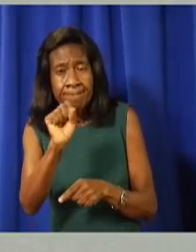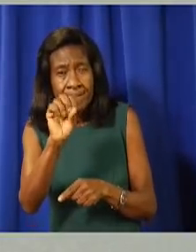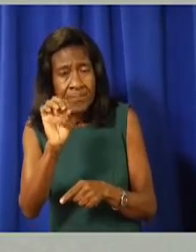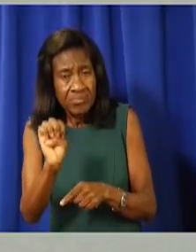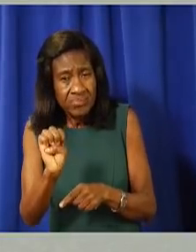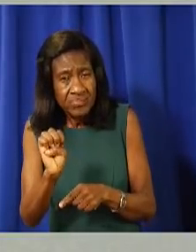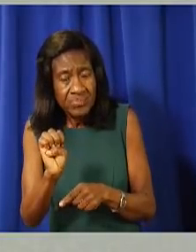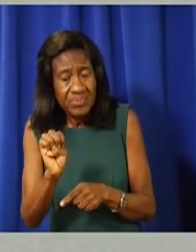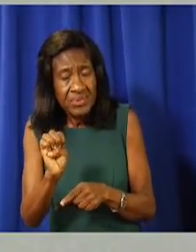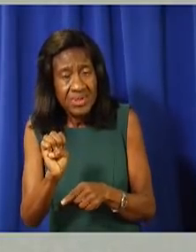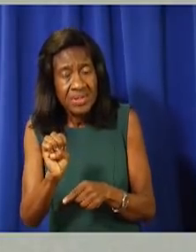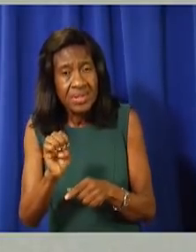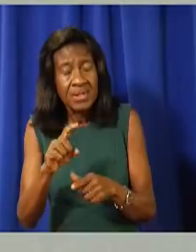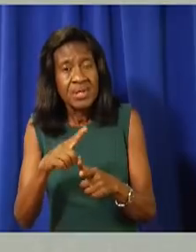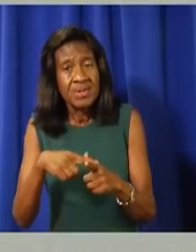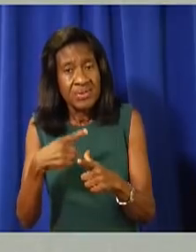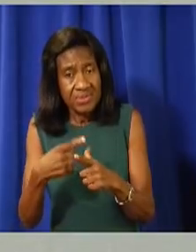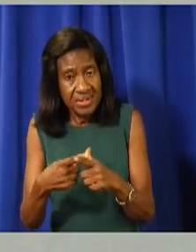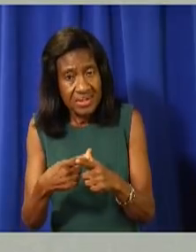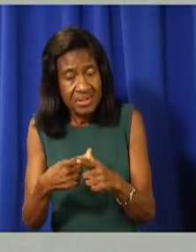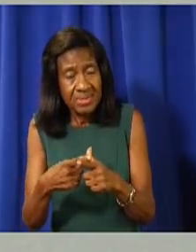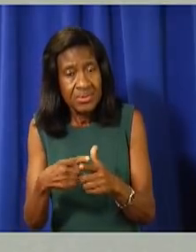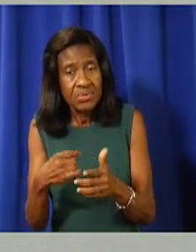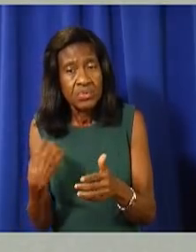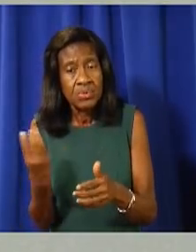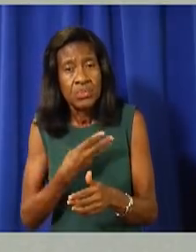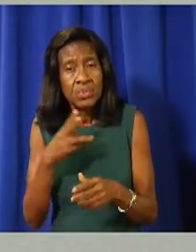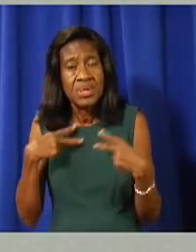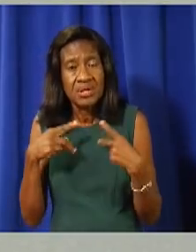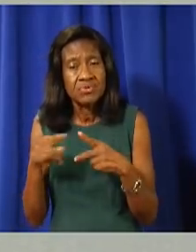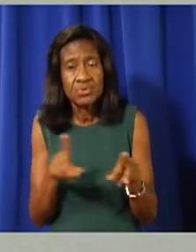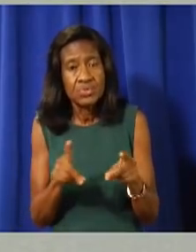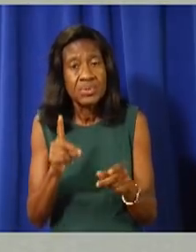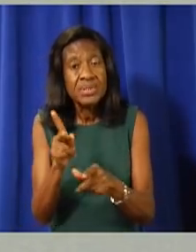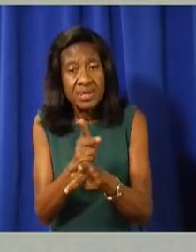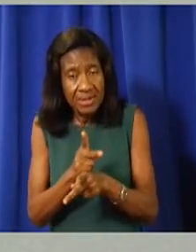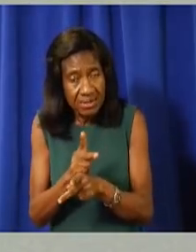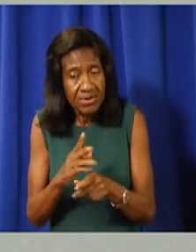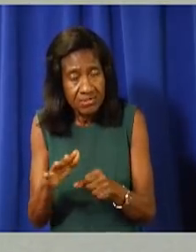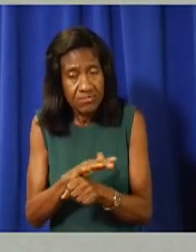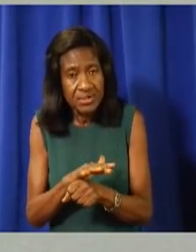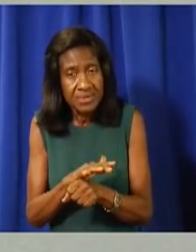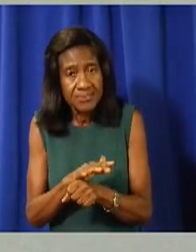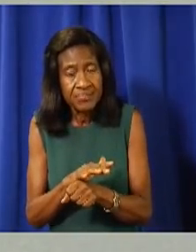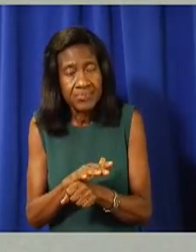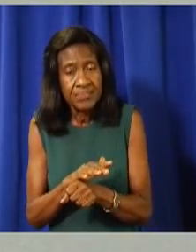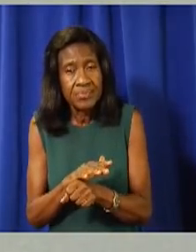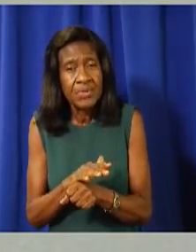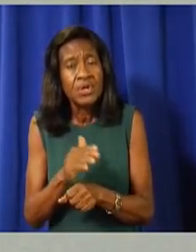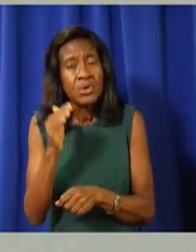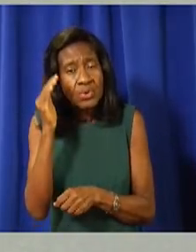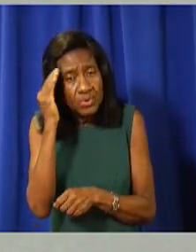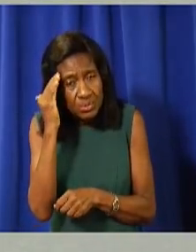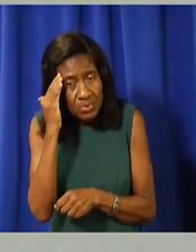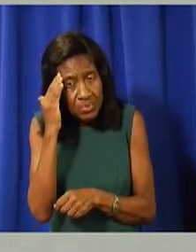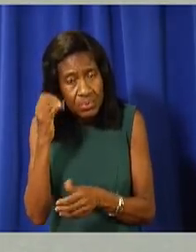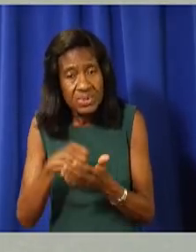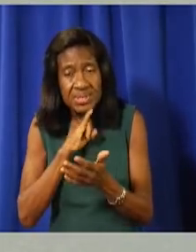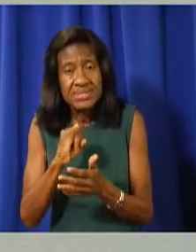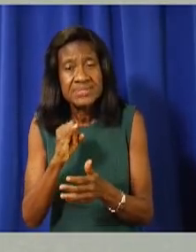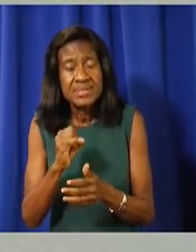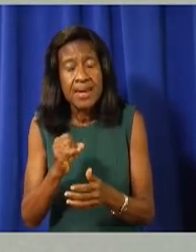safeguards for the community. The Caymanians know that prevention is better than cure.